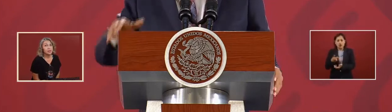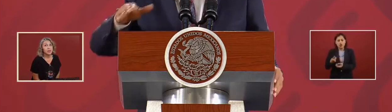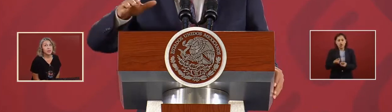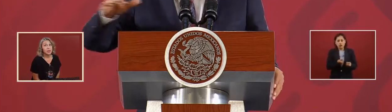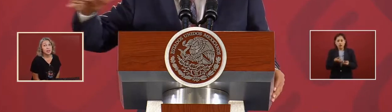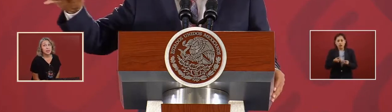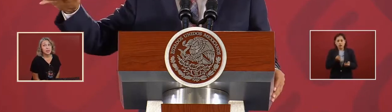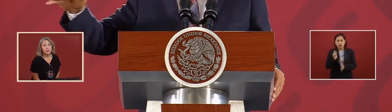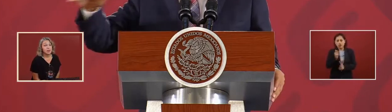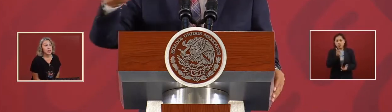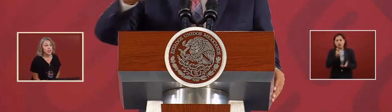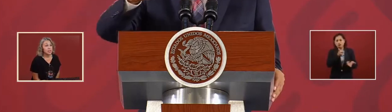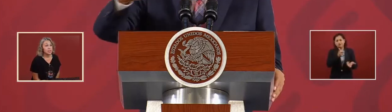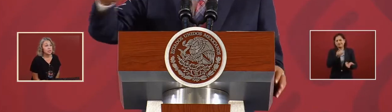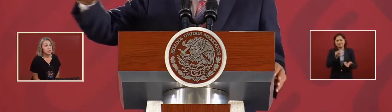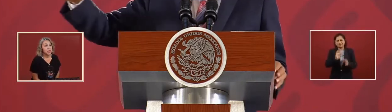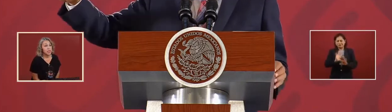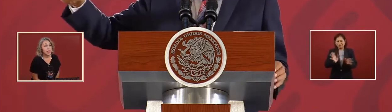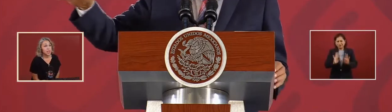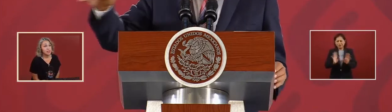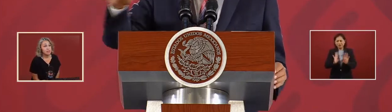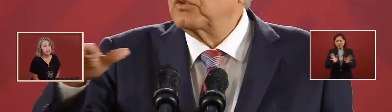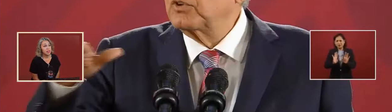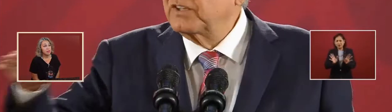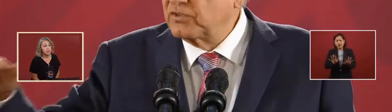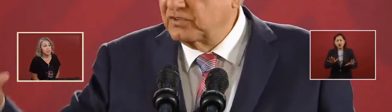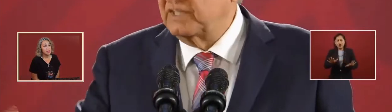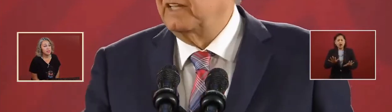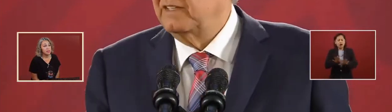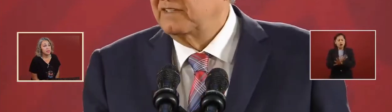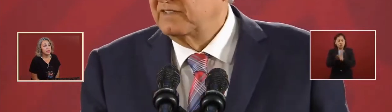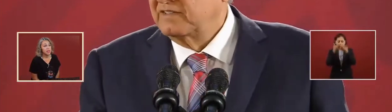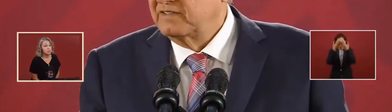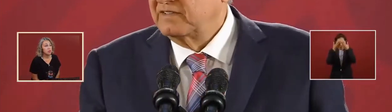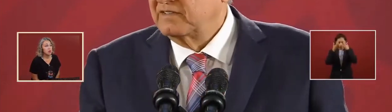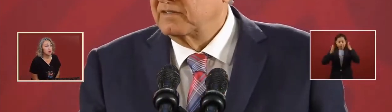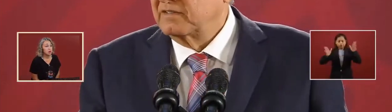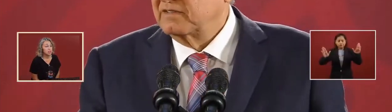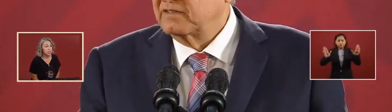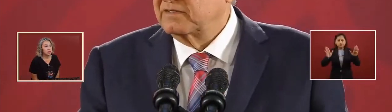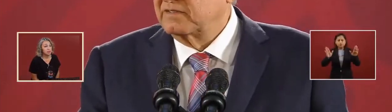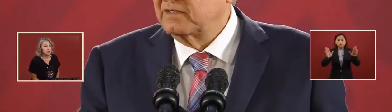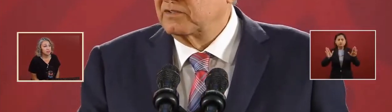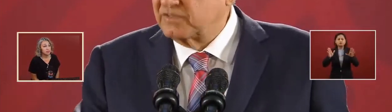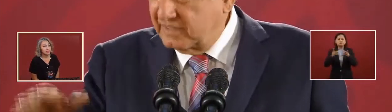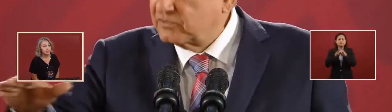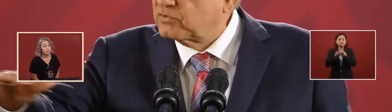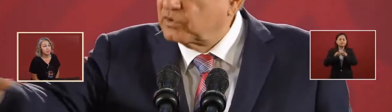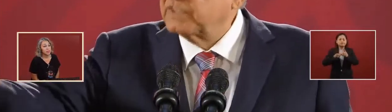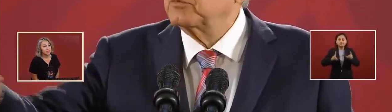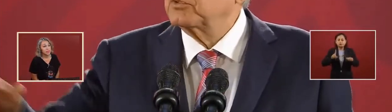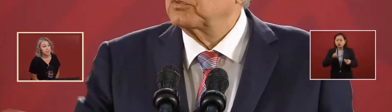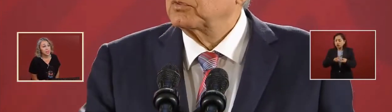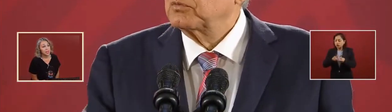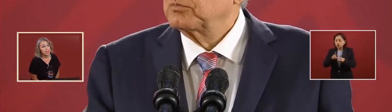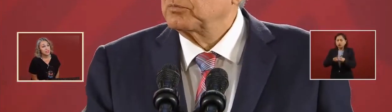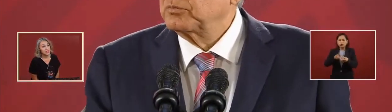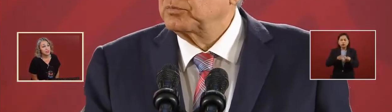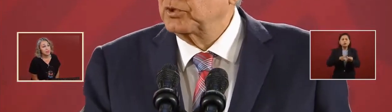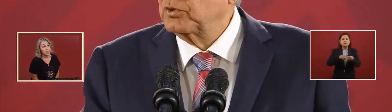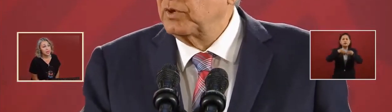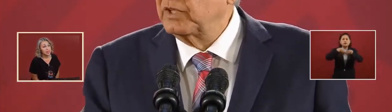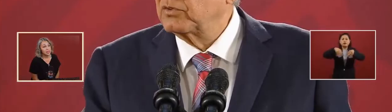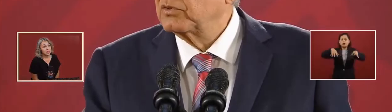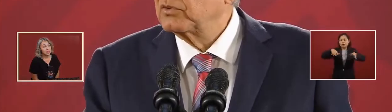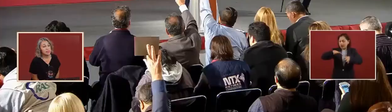be a development that is more horizontal and so that is what we're trying to